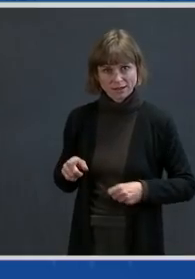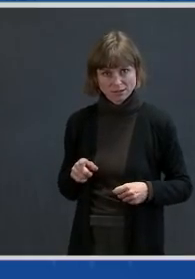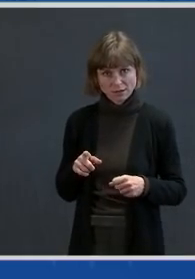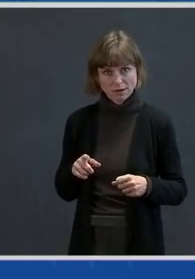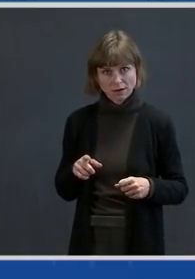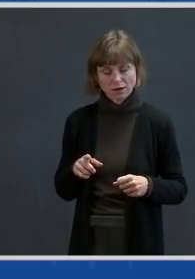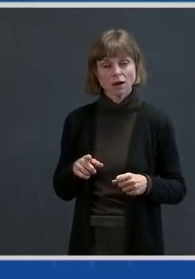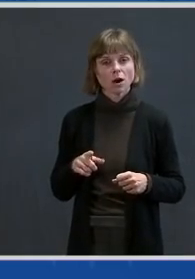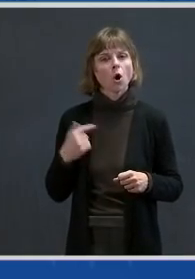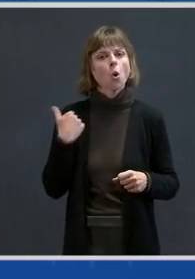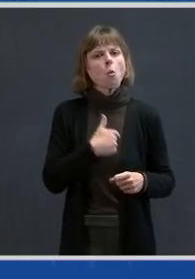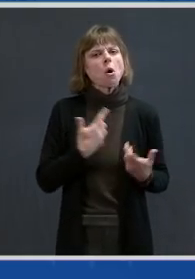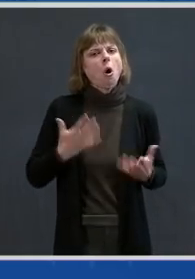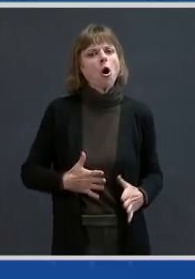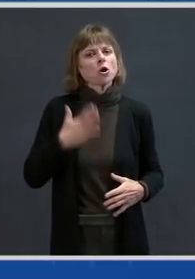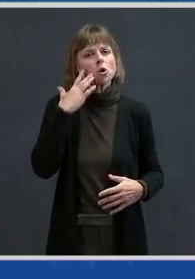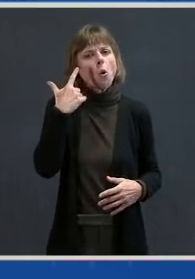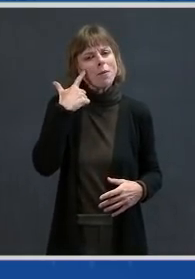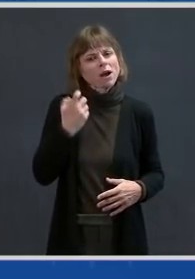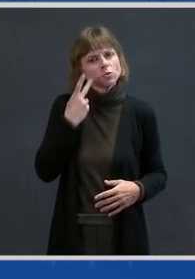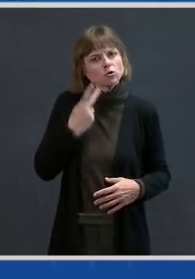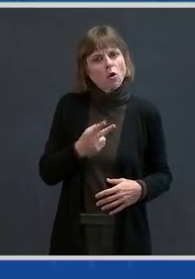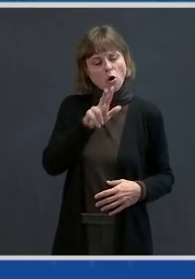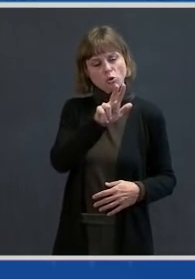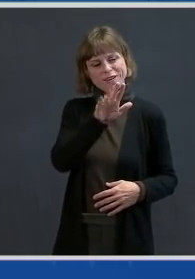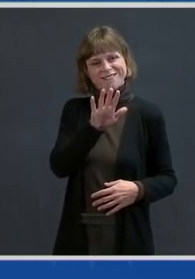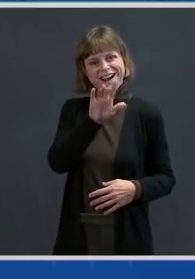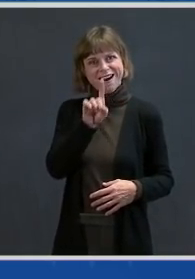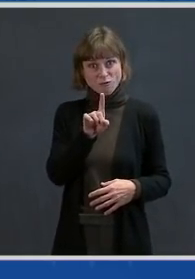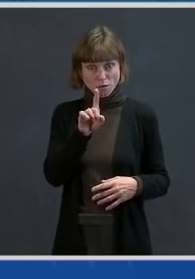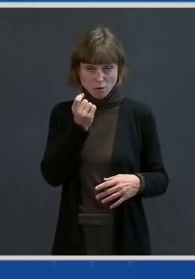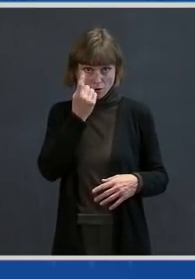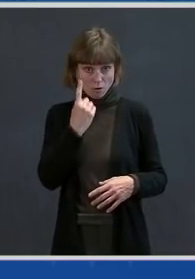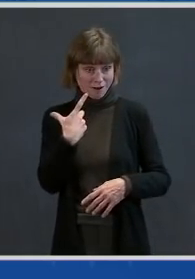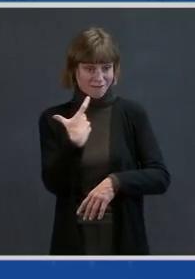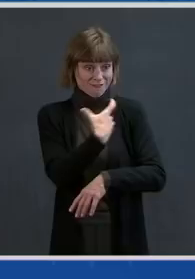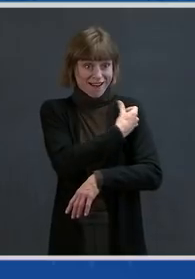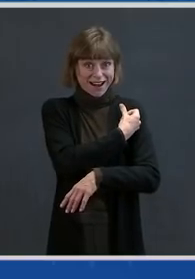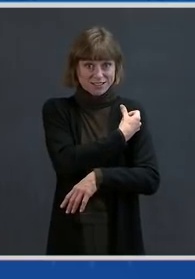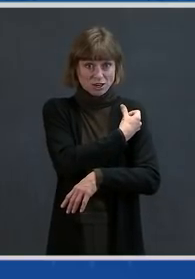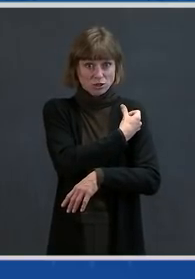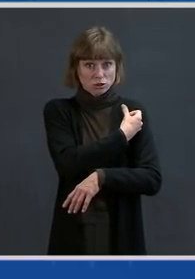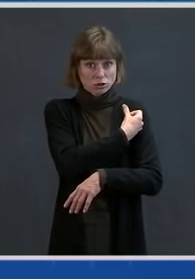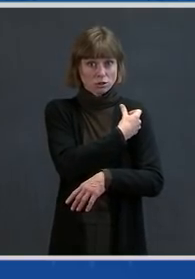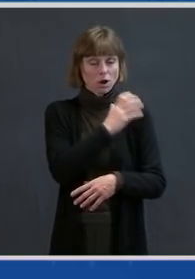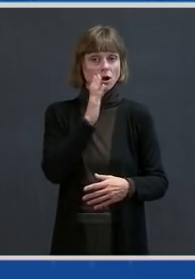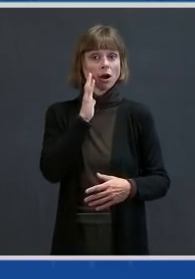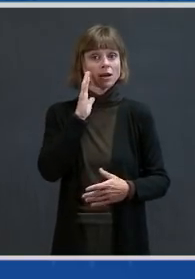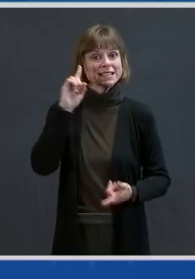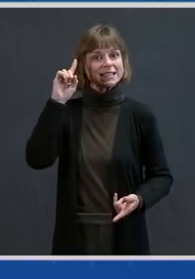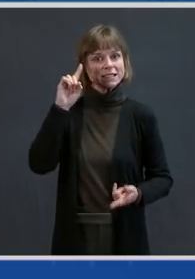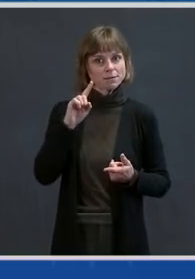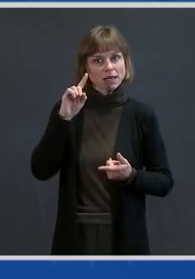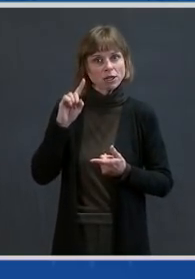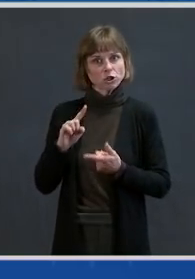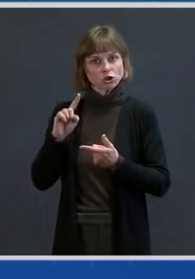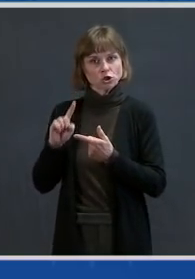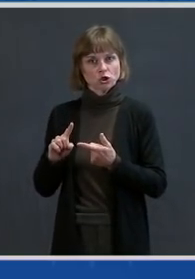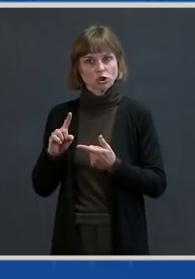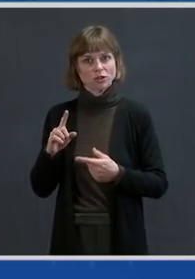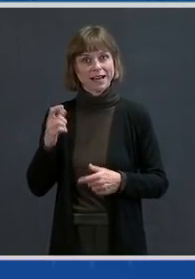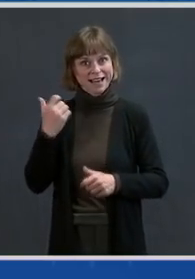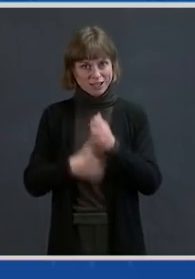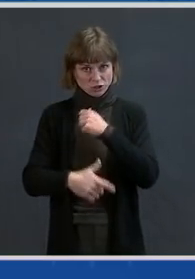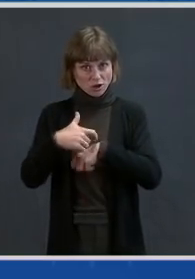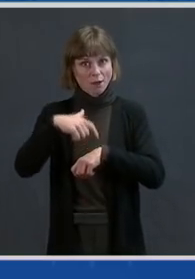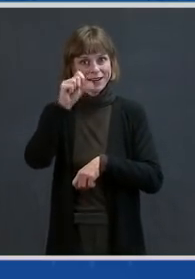the 351, in which the effect of vaccination was diminished by multiple fold, but it